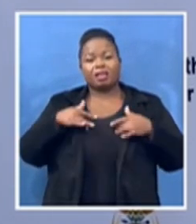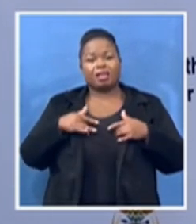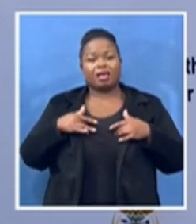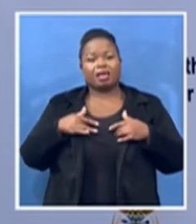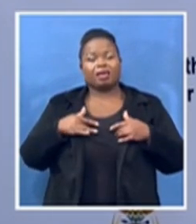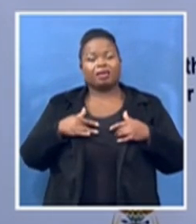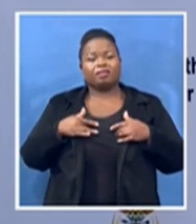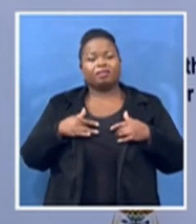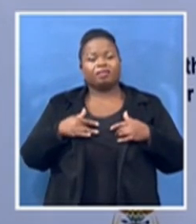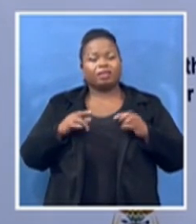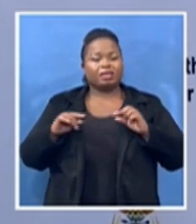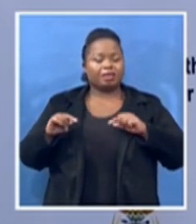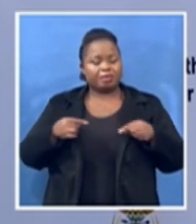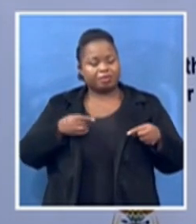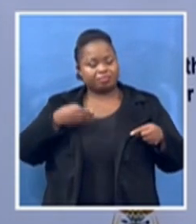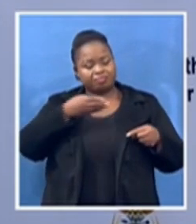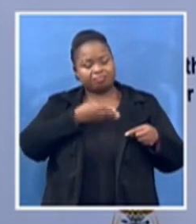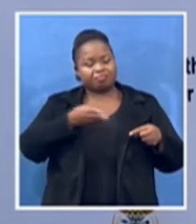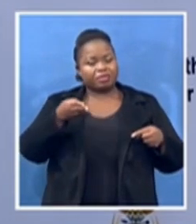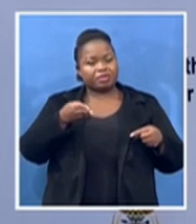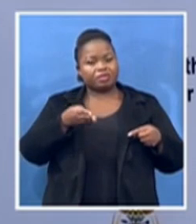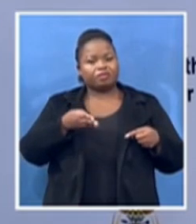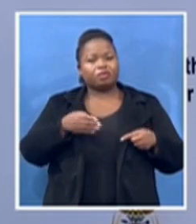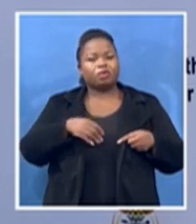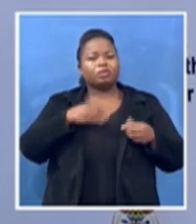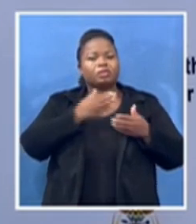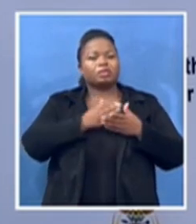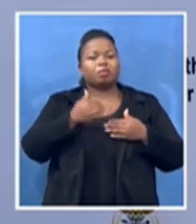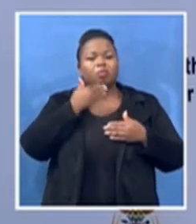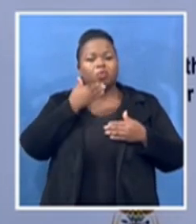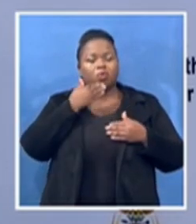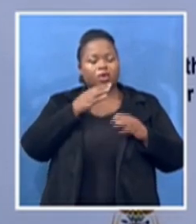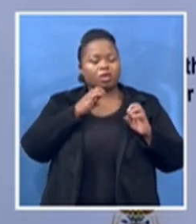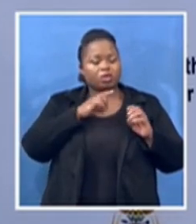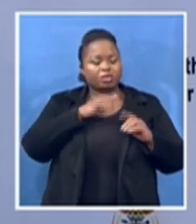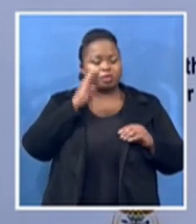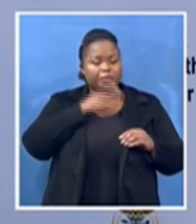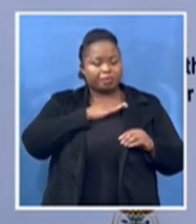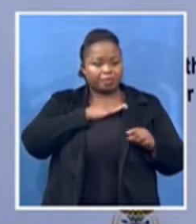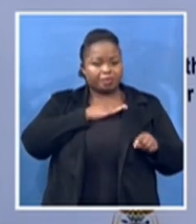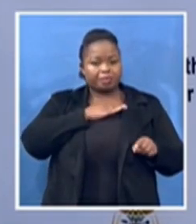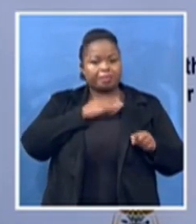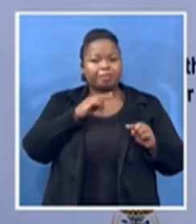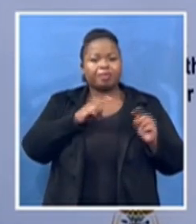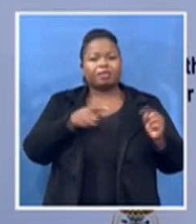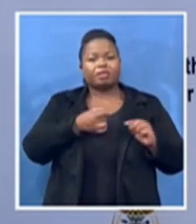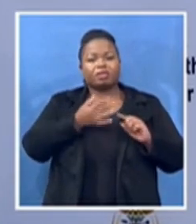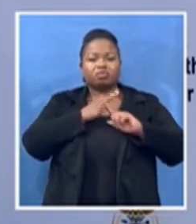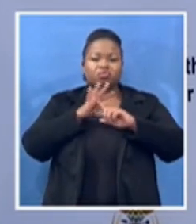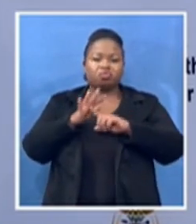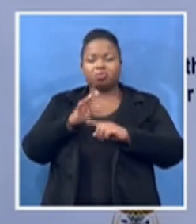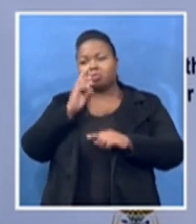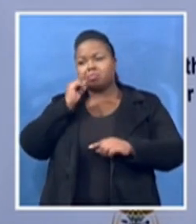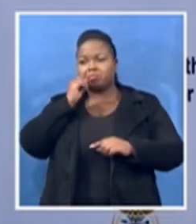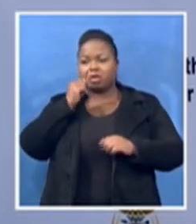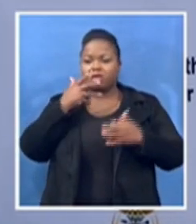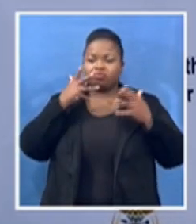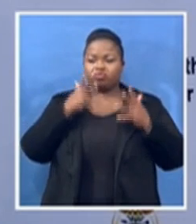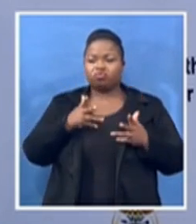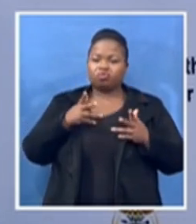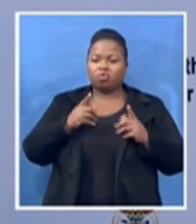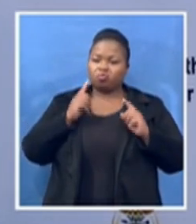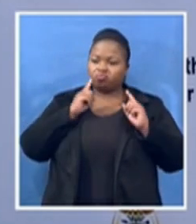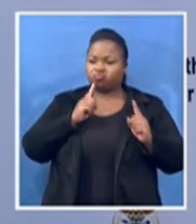-Pansberg, while they demonstrate their manliness by leisurely enjoying the